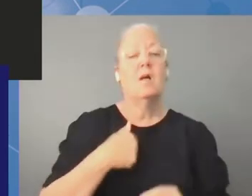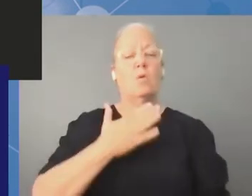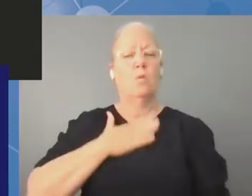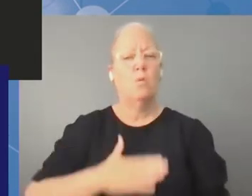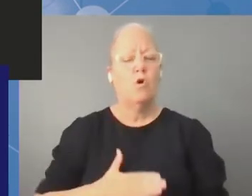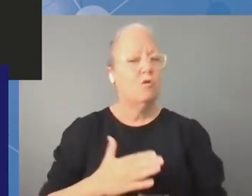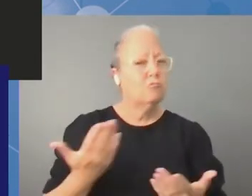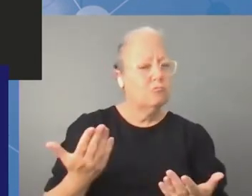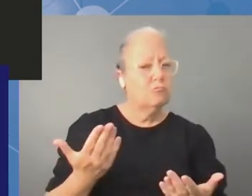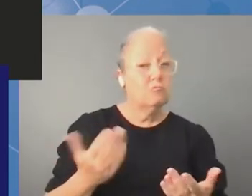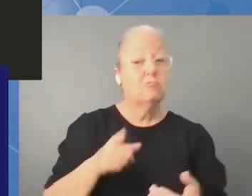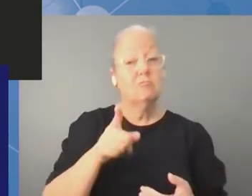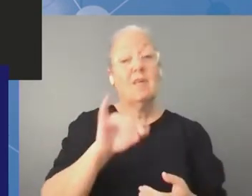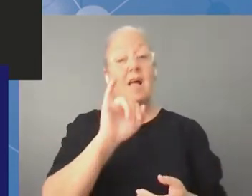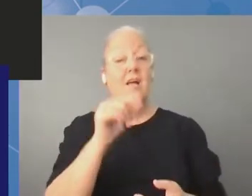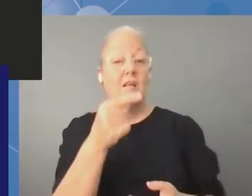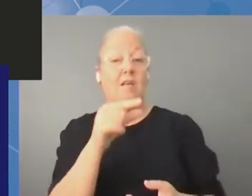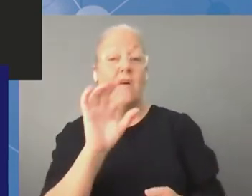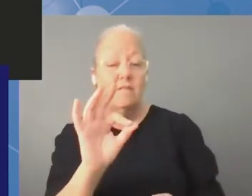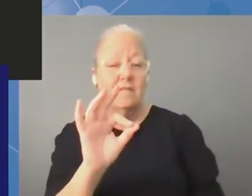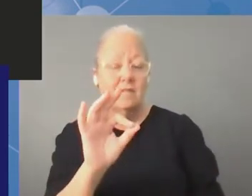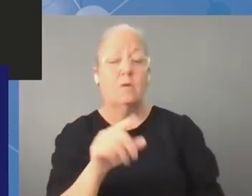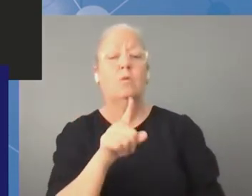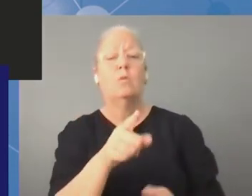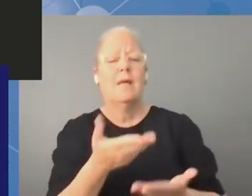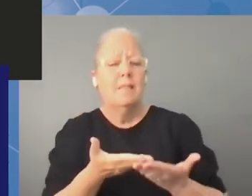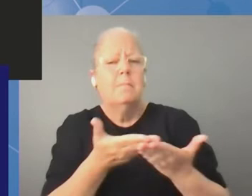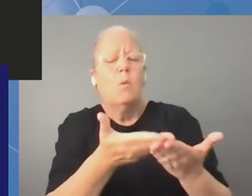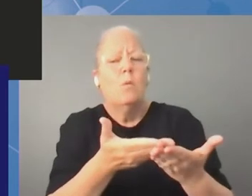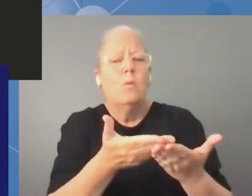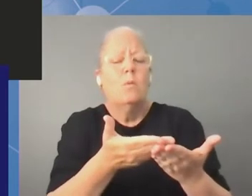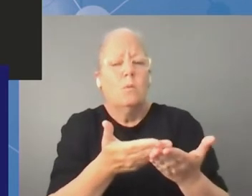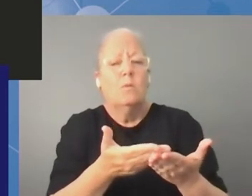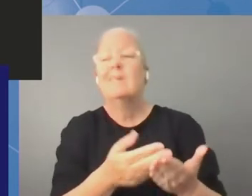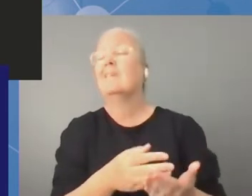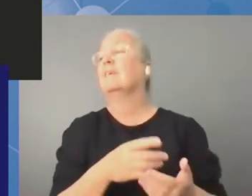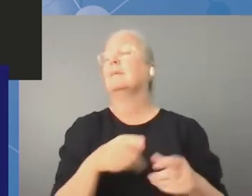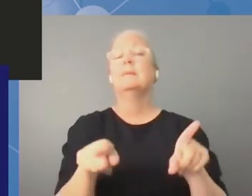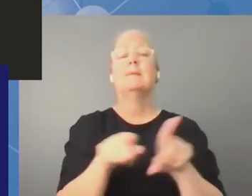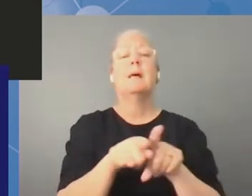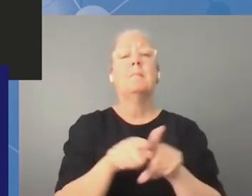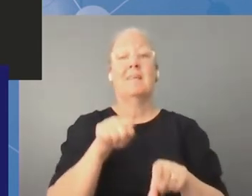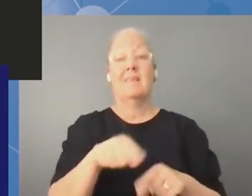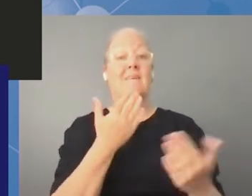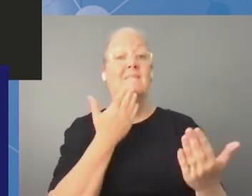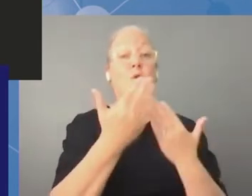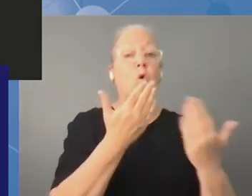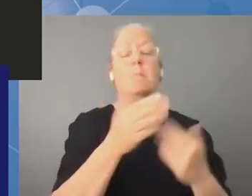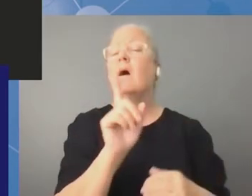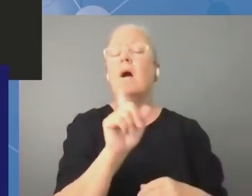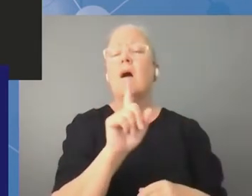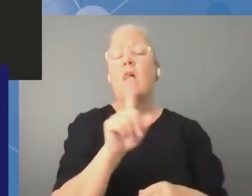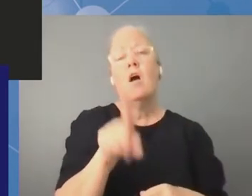igf uh to support not only to support not only for the forum but also for the